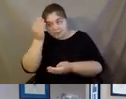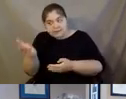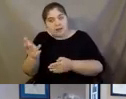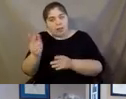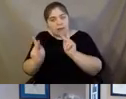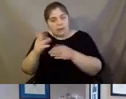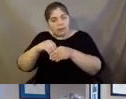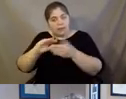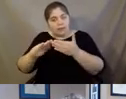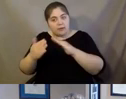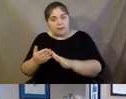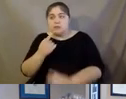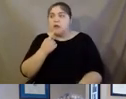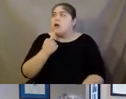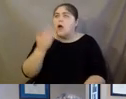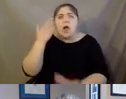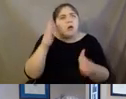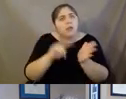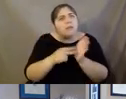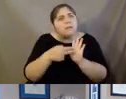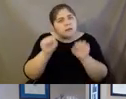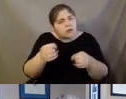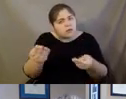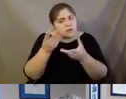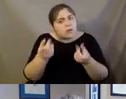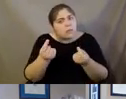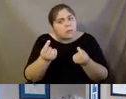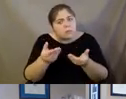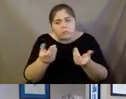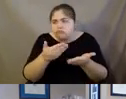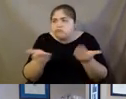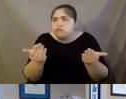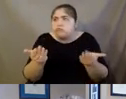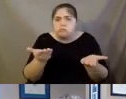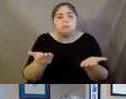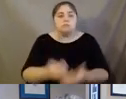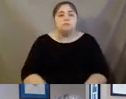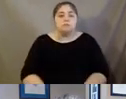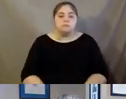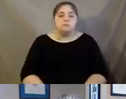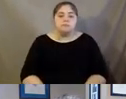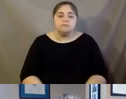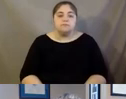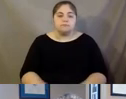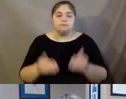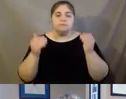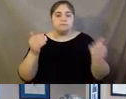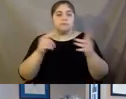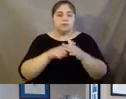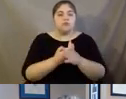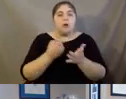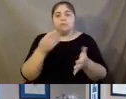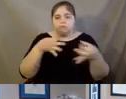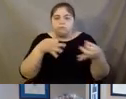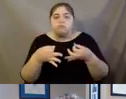and they might hear, gee, I don't even know what that is. Can you tell me more? So, um, let's go to the next slide and we'll start digging into what this